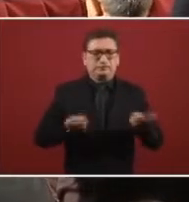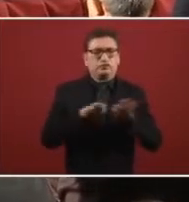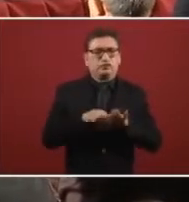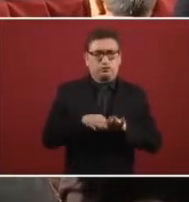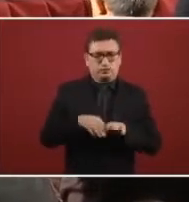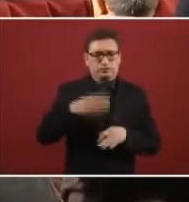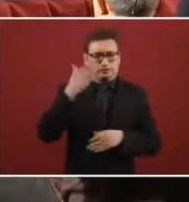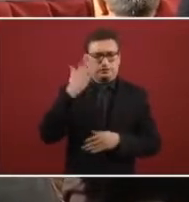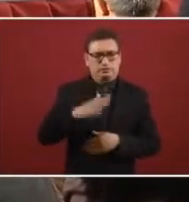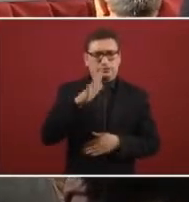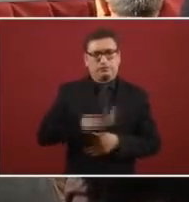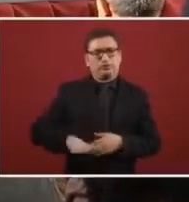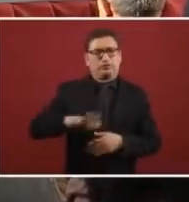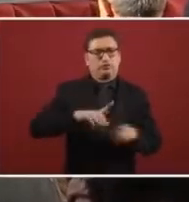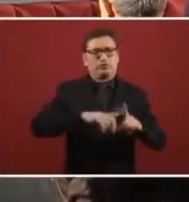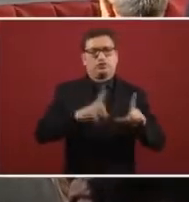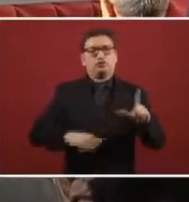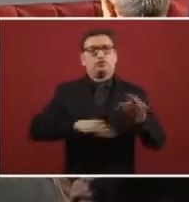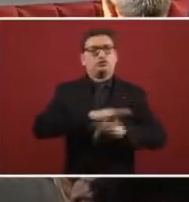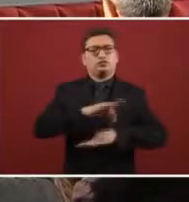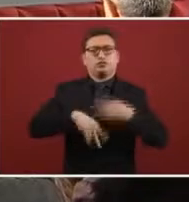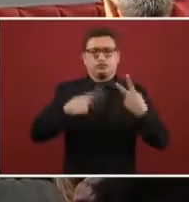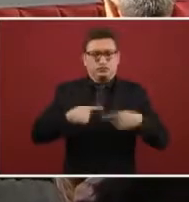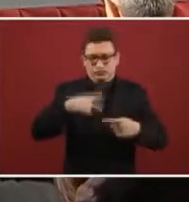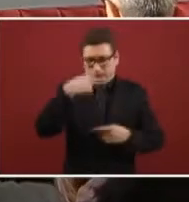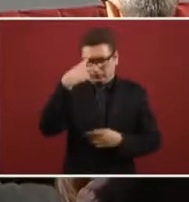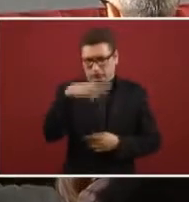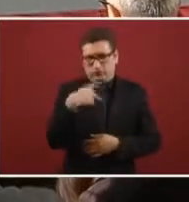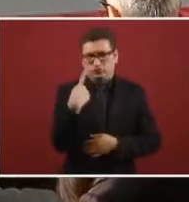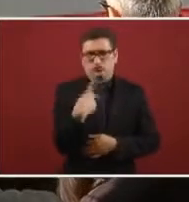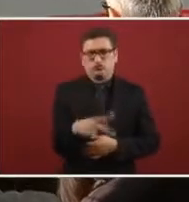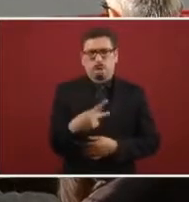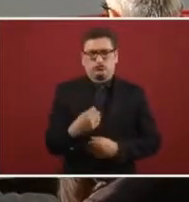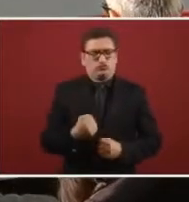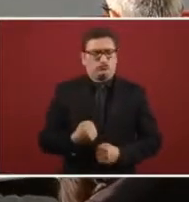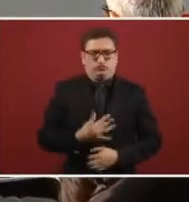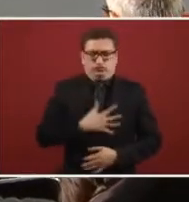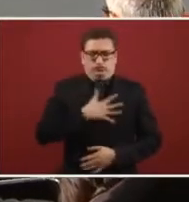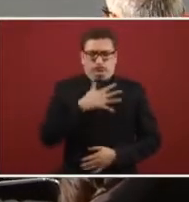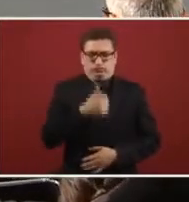it is the well-being of the people